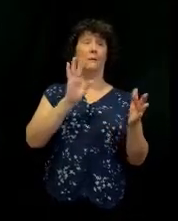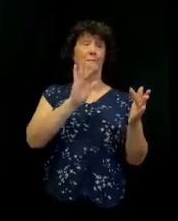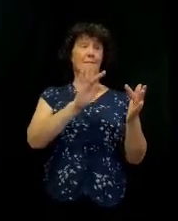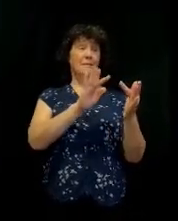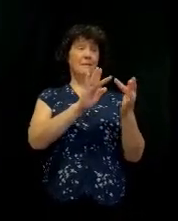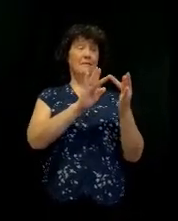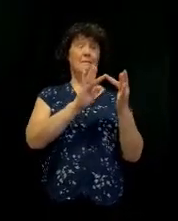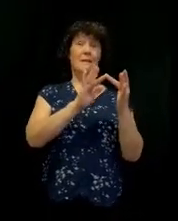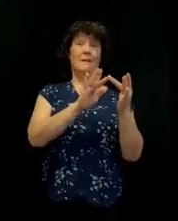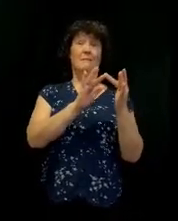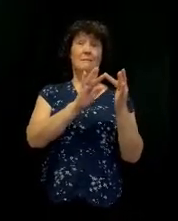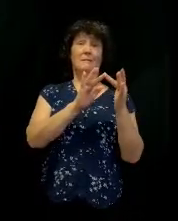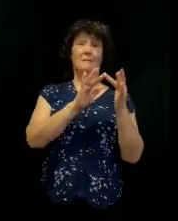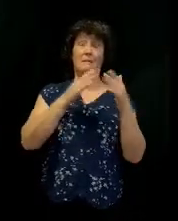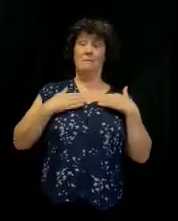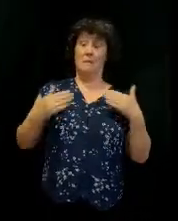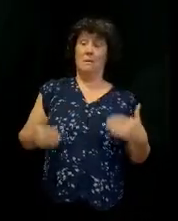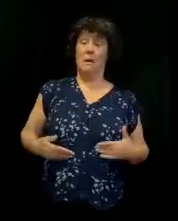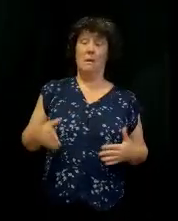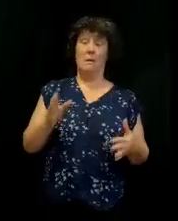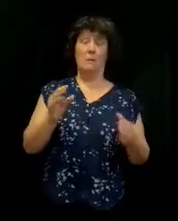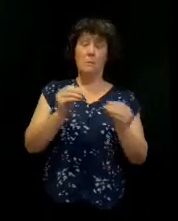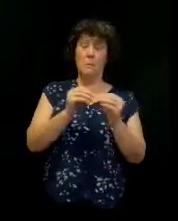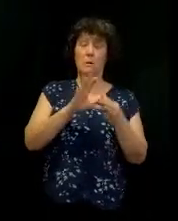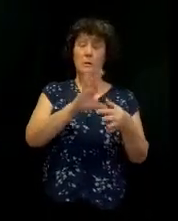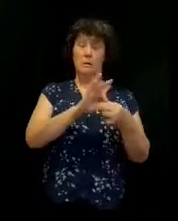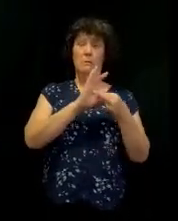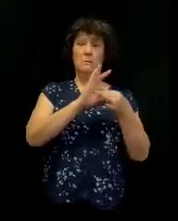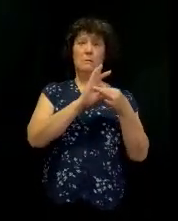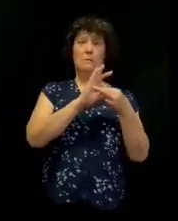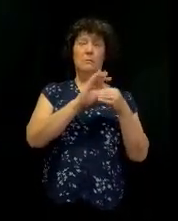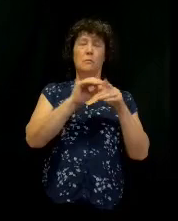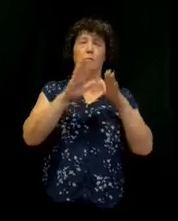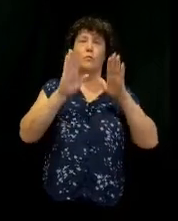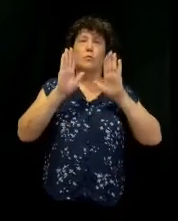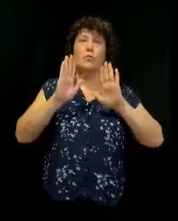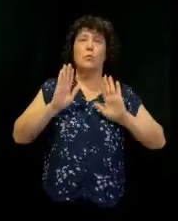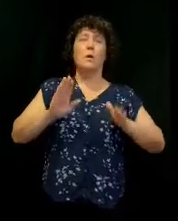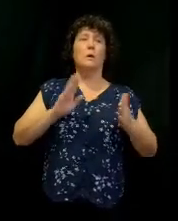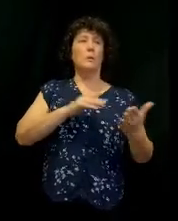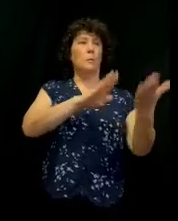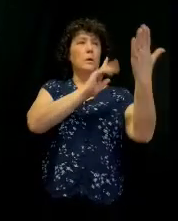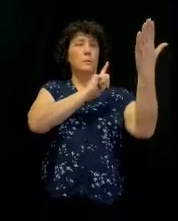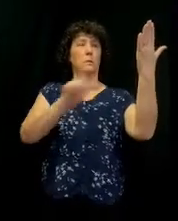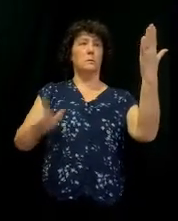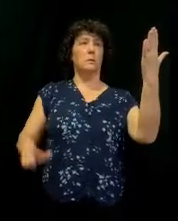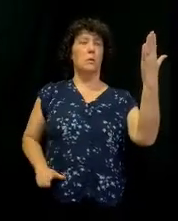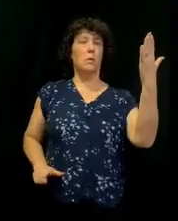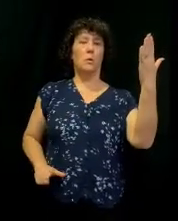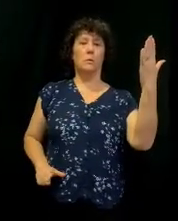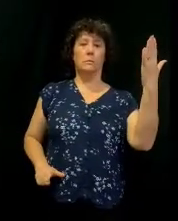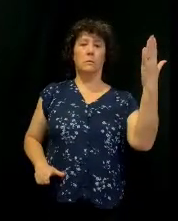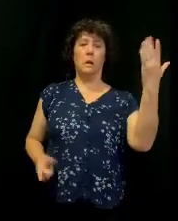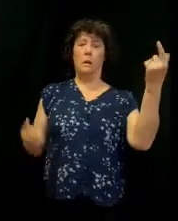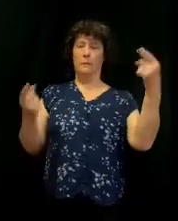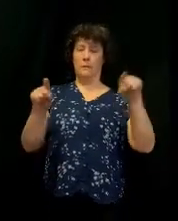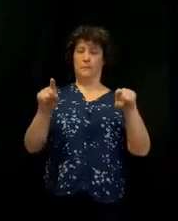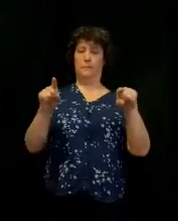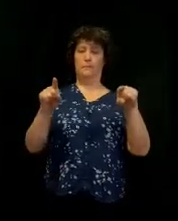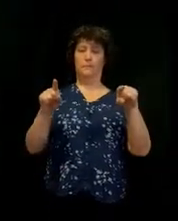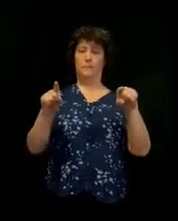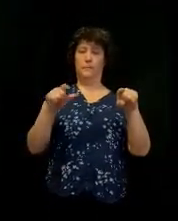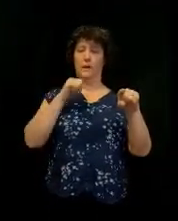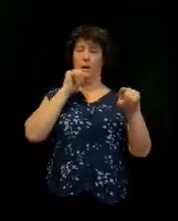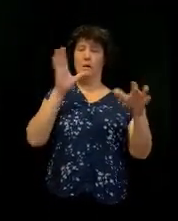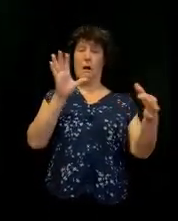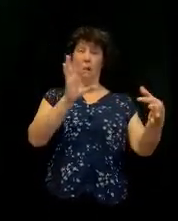a body, the more the unity will be, and the greater the presence of the Lord will be when we're together. The less connected you are to